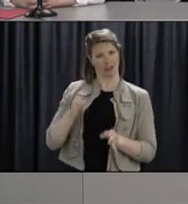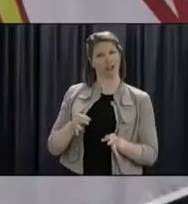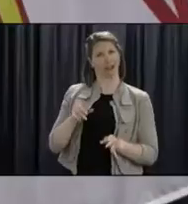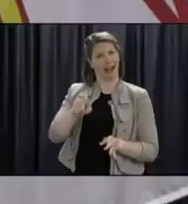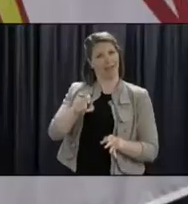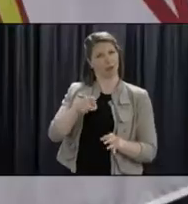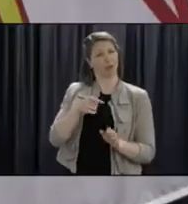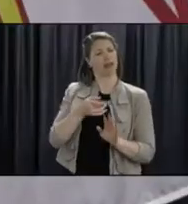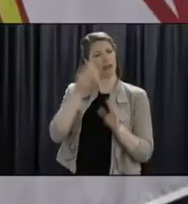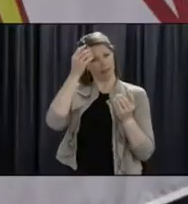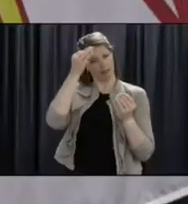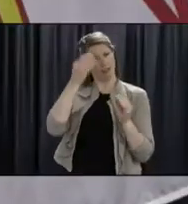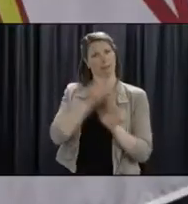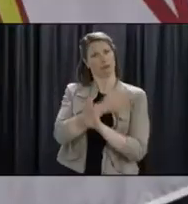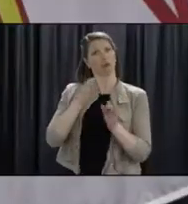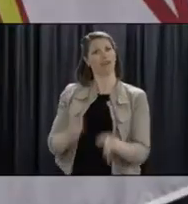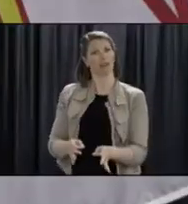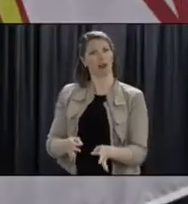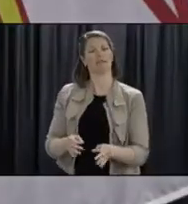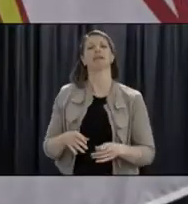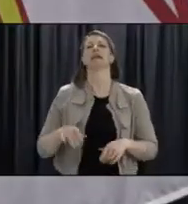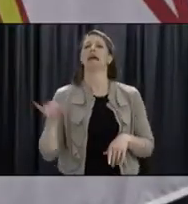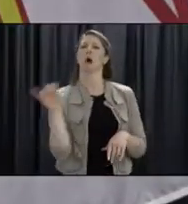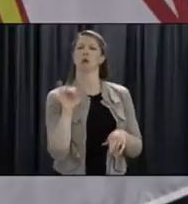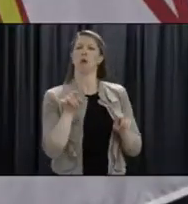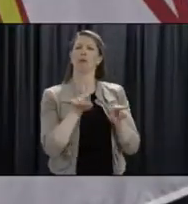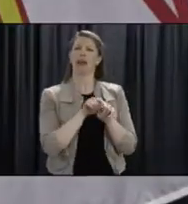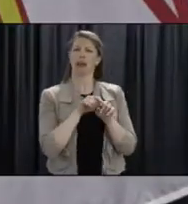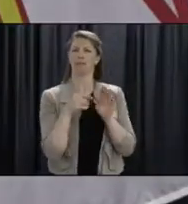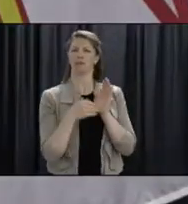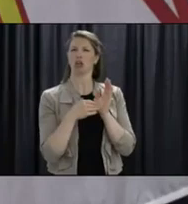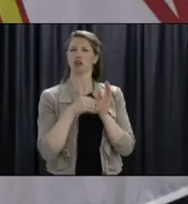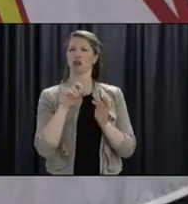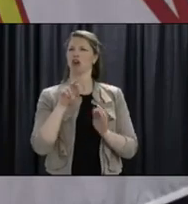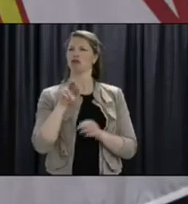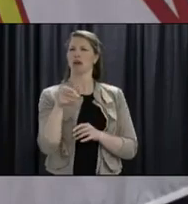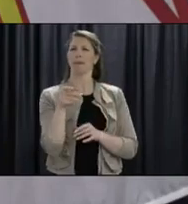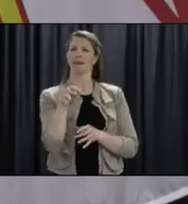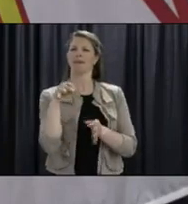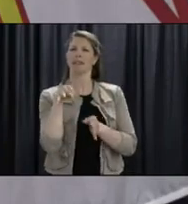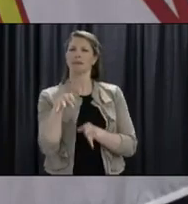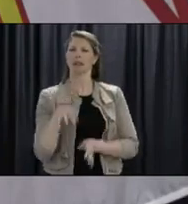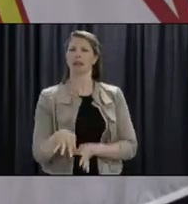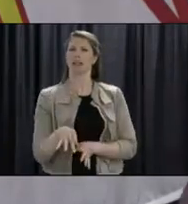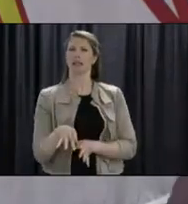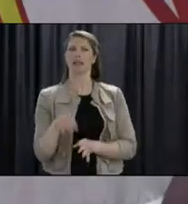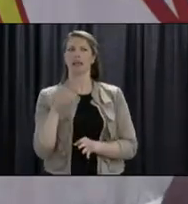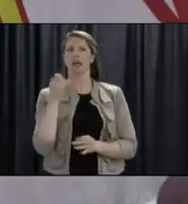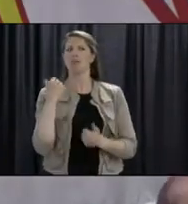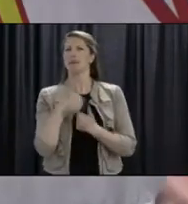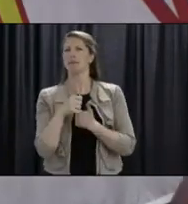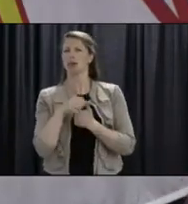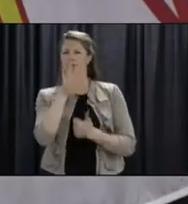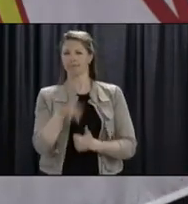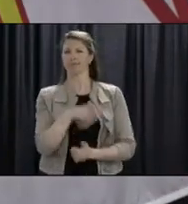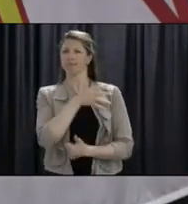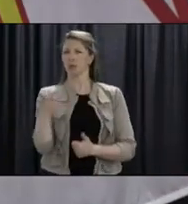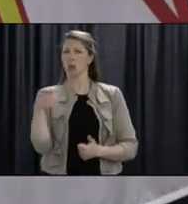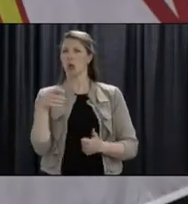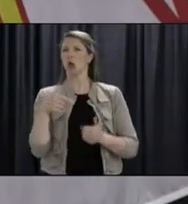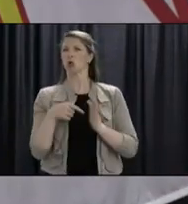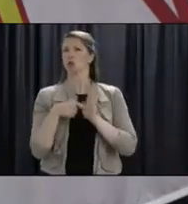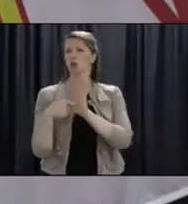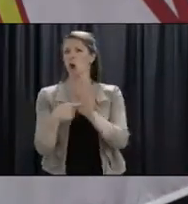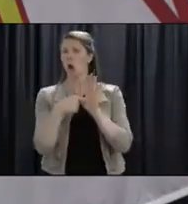if you, you know, if you want to expand your bubble to someone that lives far away, well, you know, the risk of making contacts along